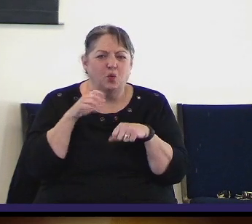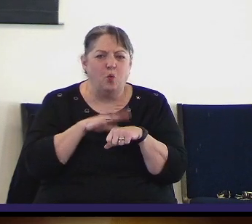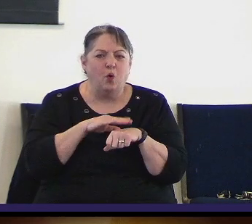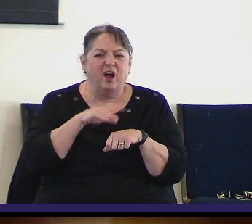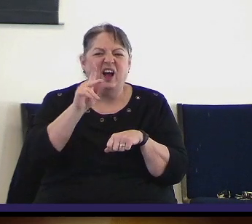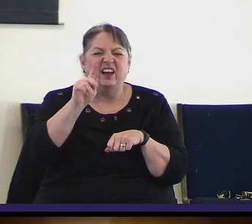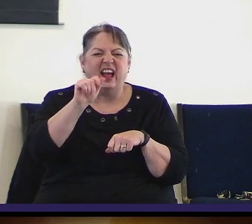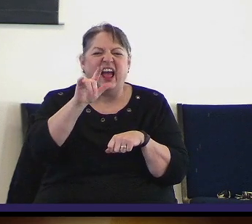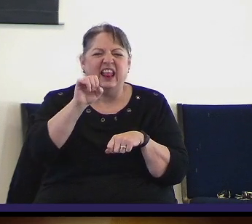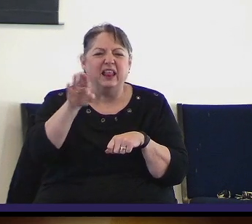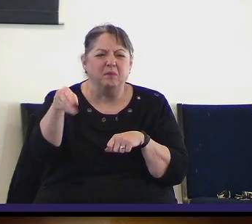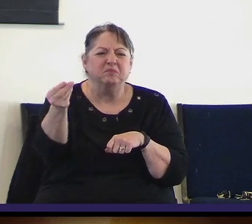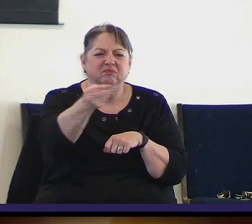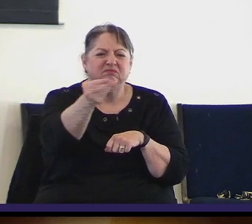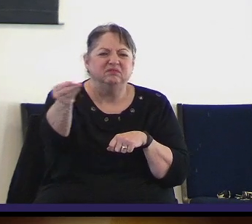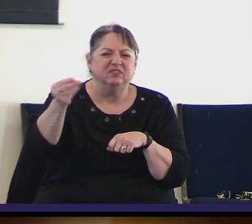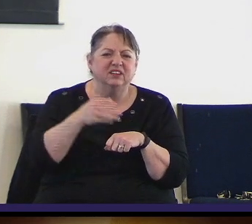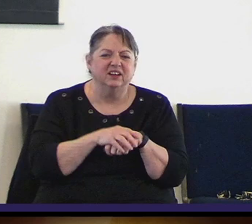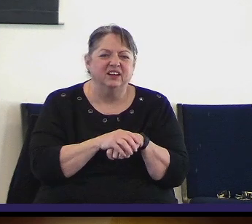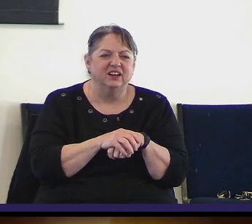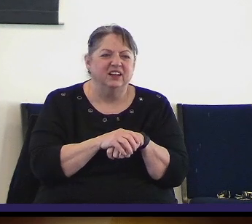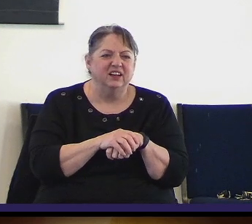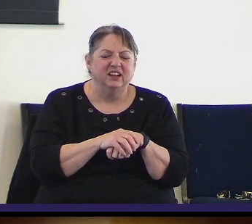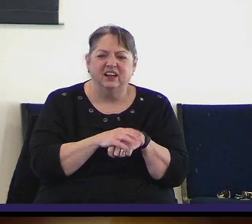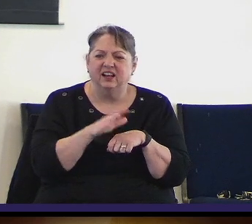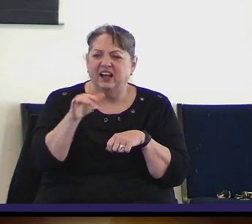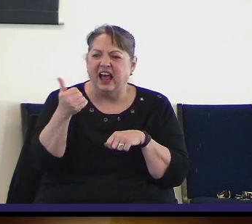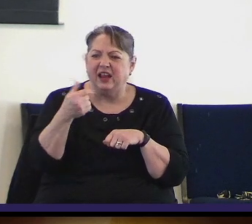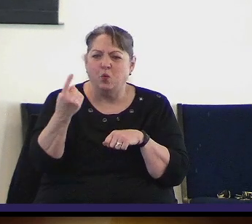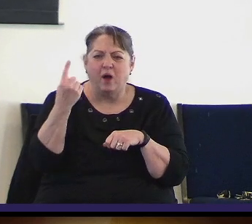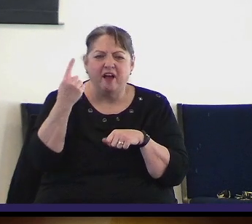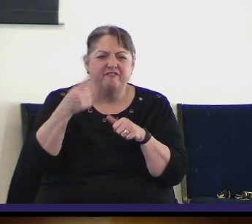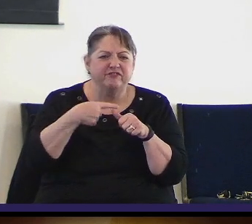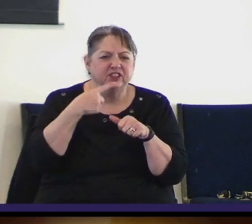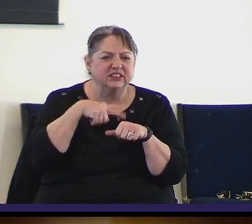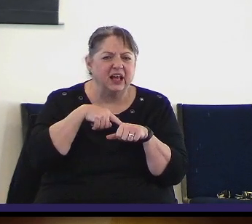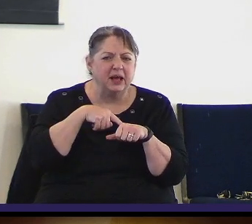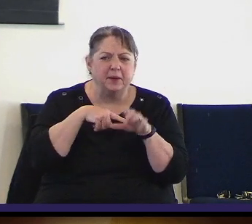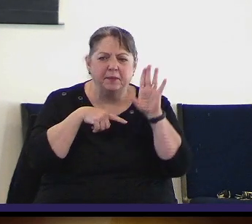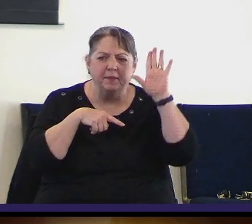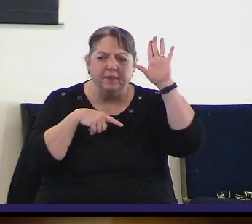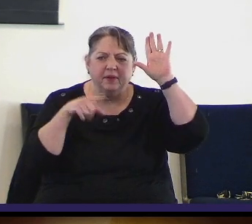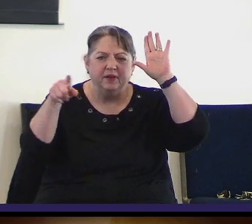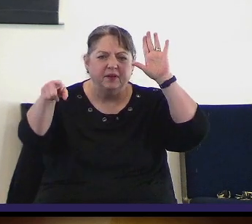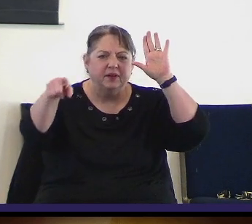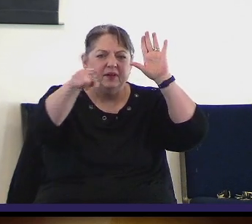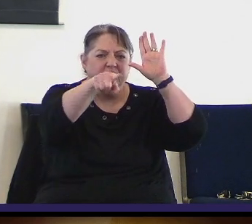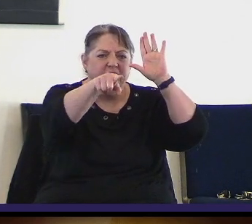anybody, first time, just raise your hand one more time, first time.